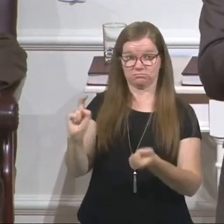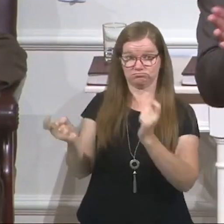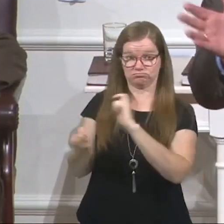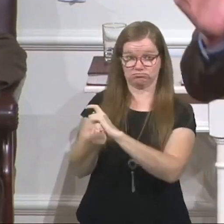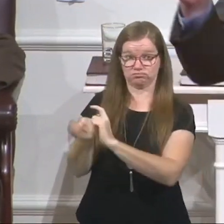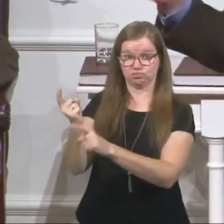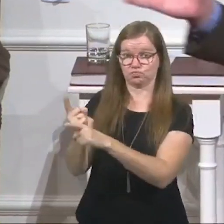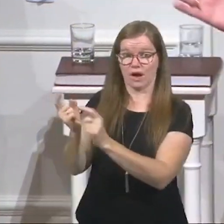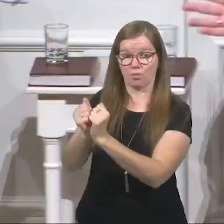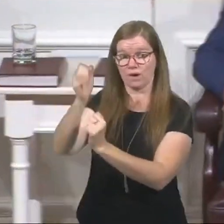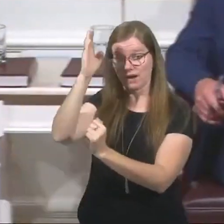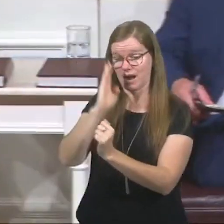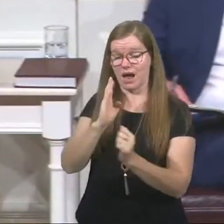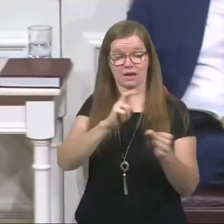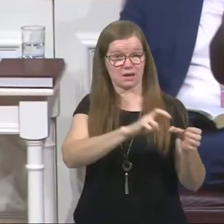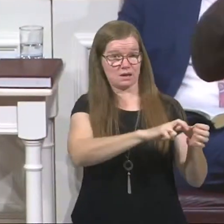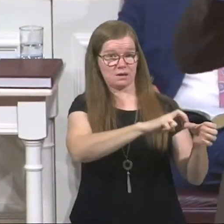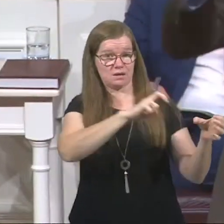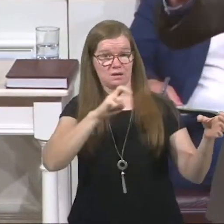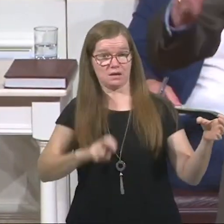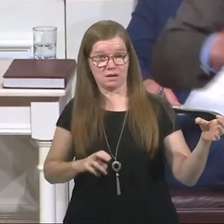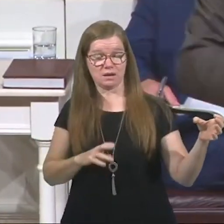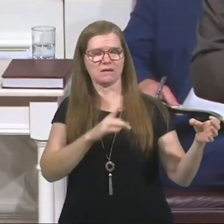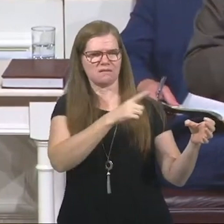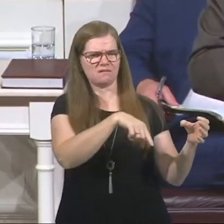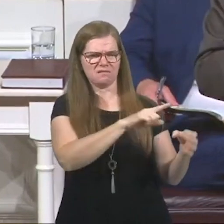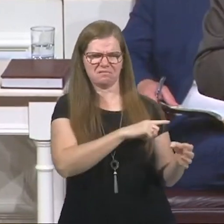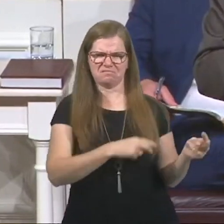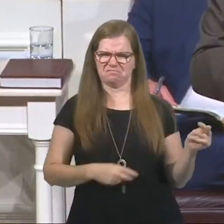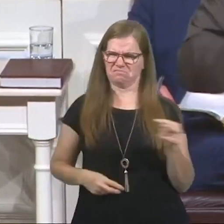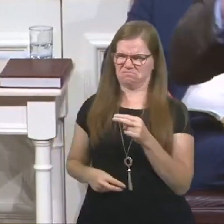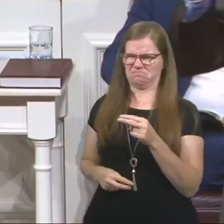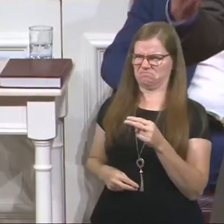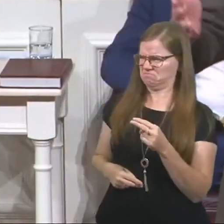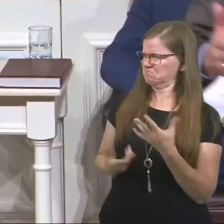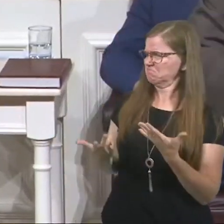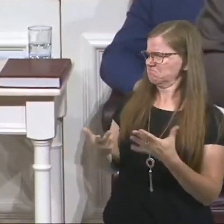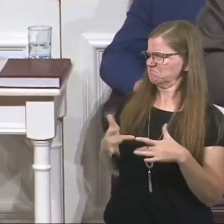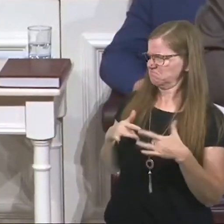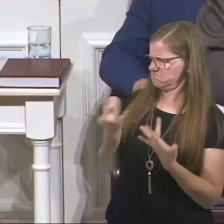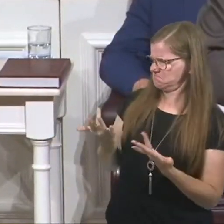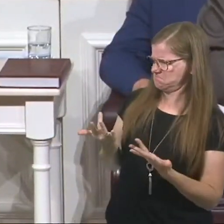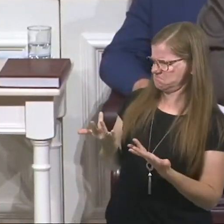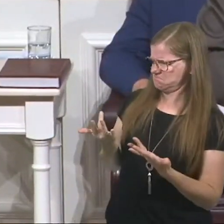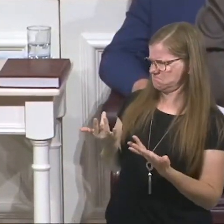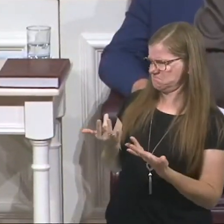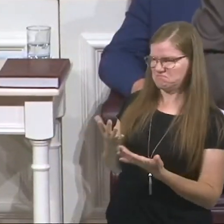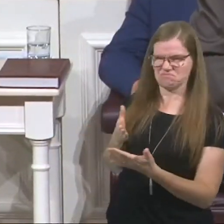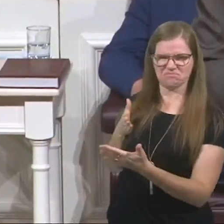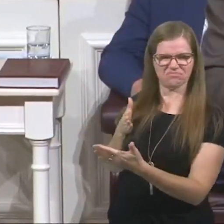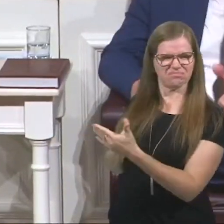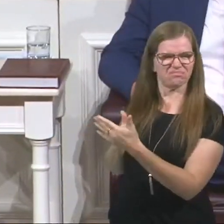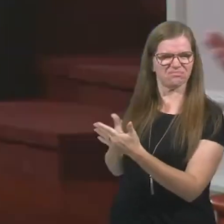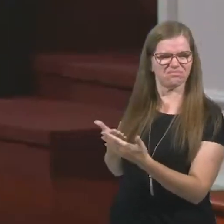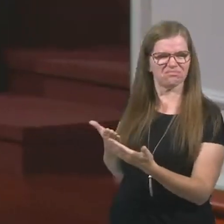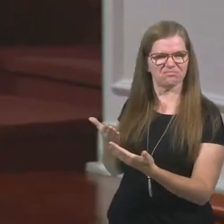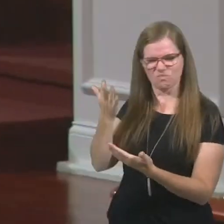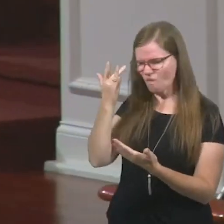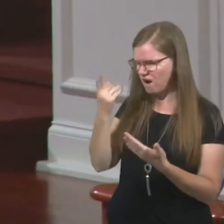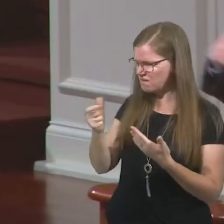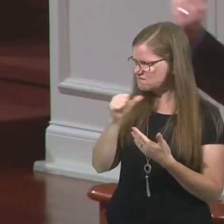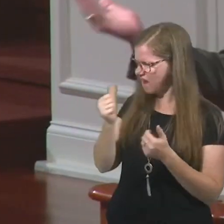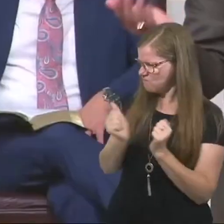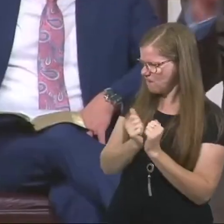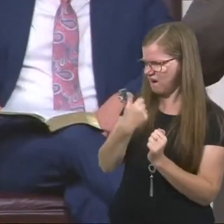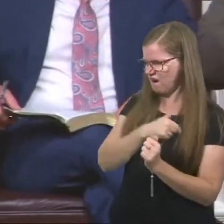and leave all that stuff, and now all of a sudden, people are speaking negative about them because they don't run with them